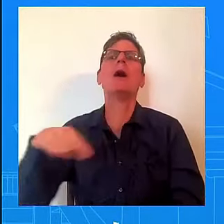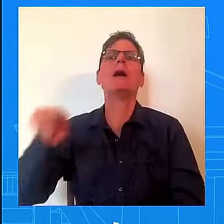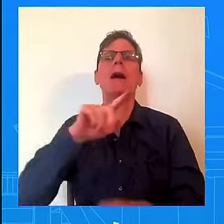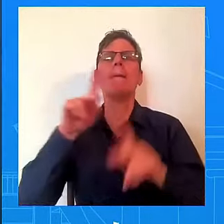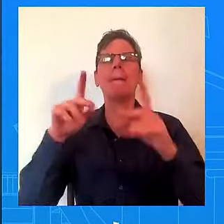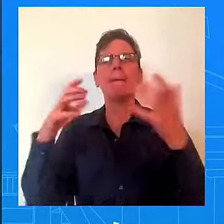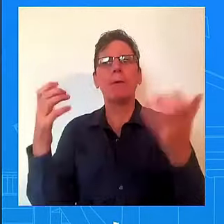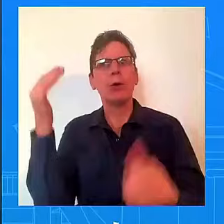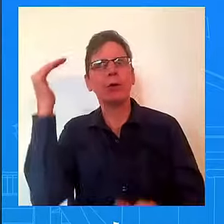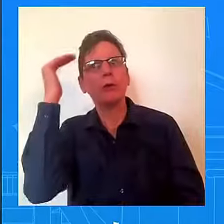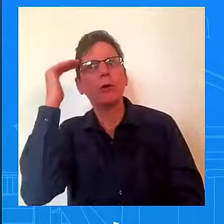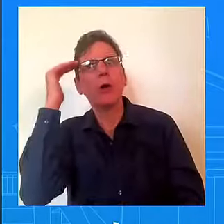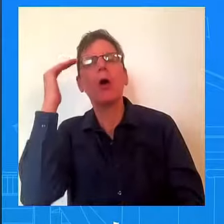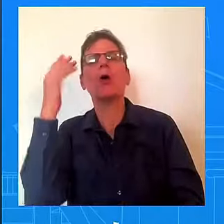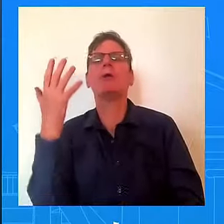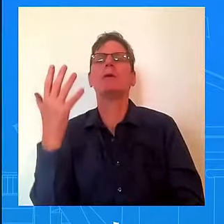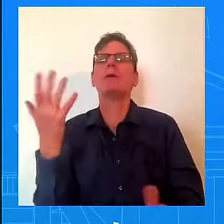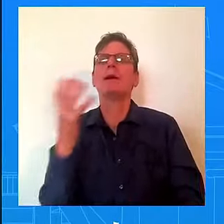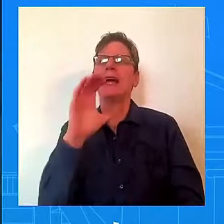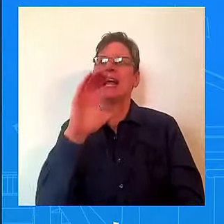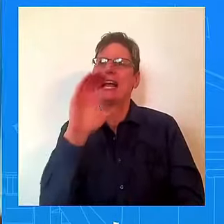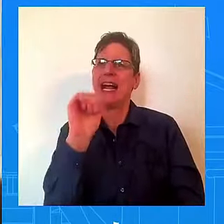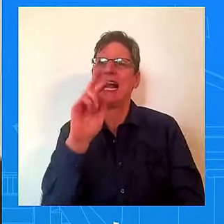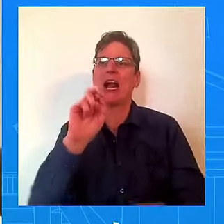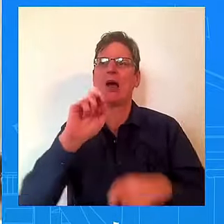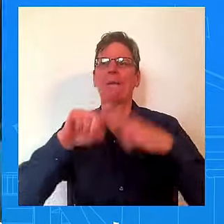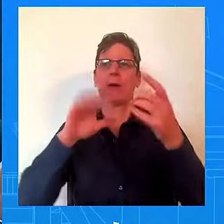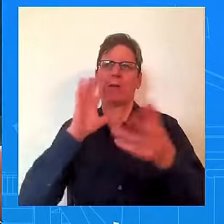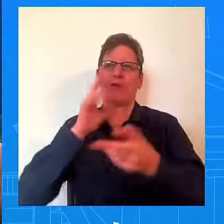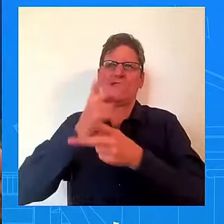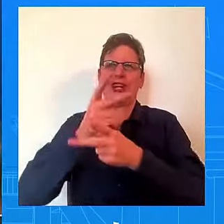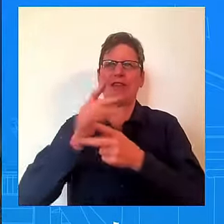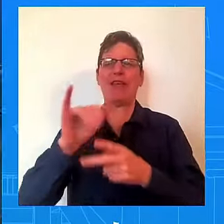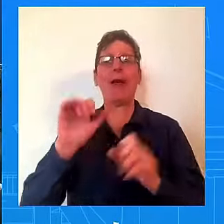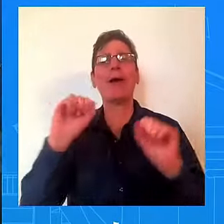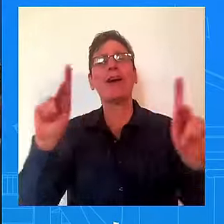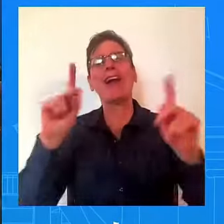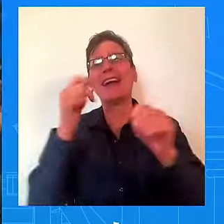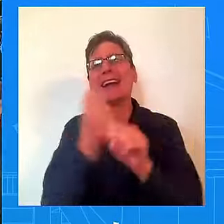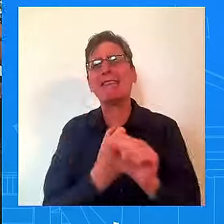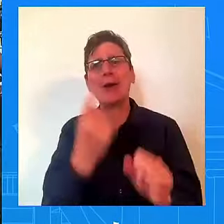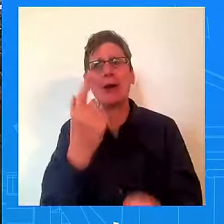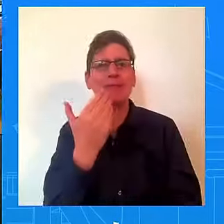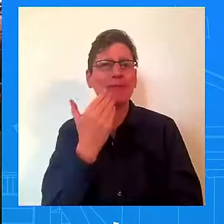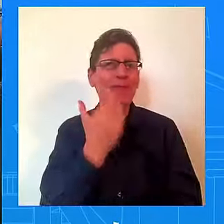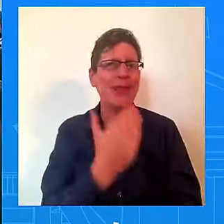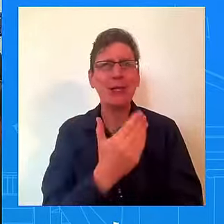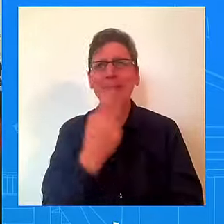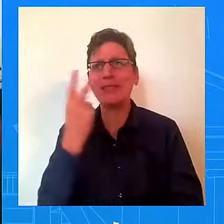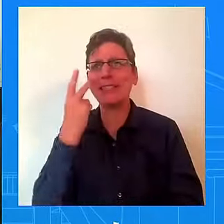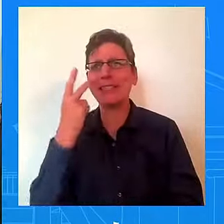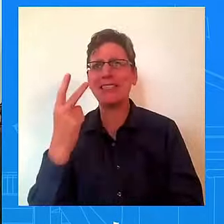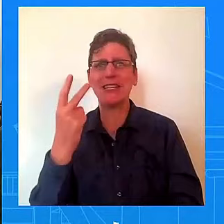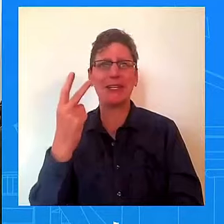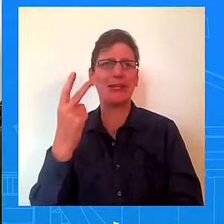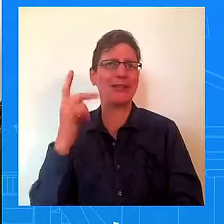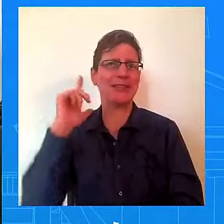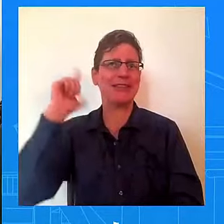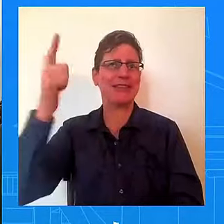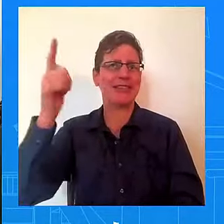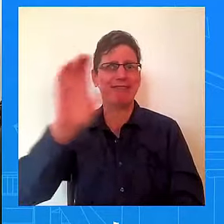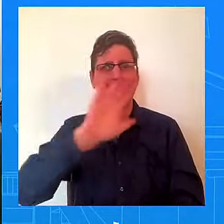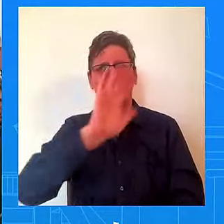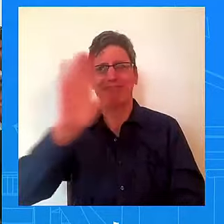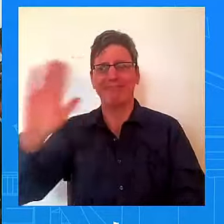you tomorrow.